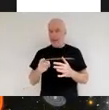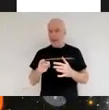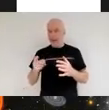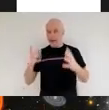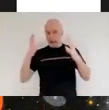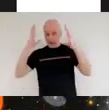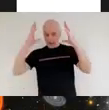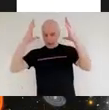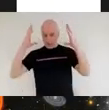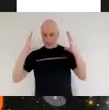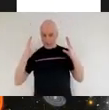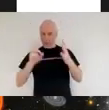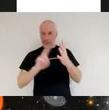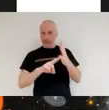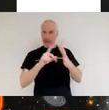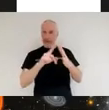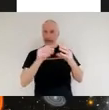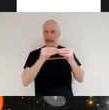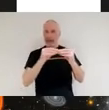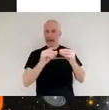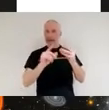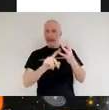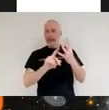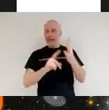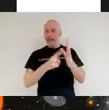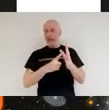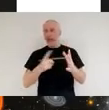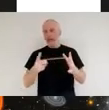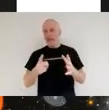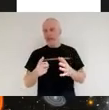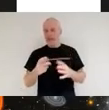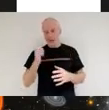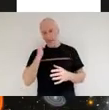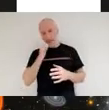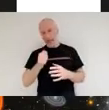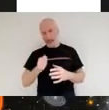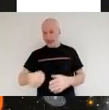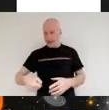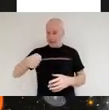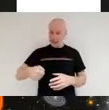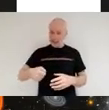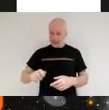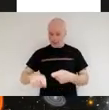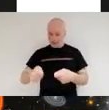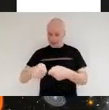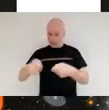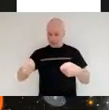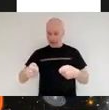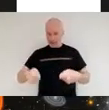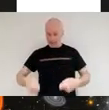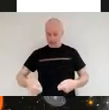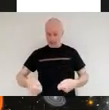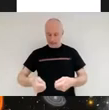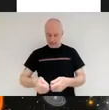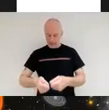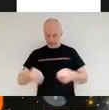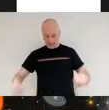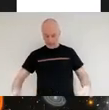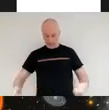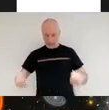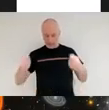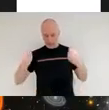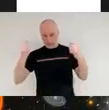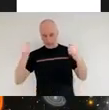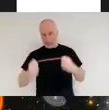that nebula is a bin bag okay and in the visible part of the spectrum visible light